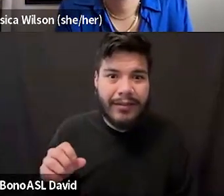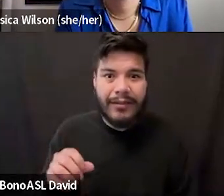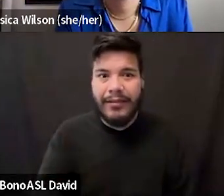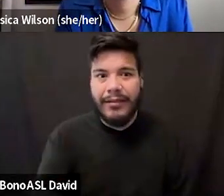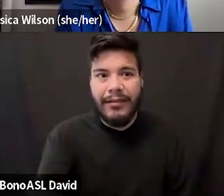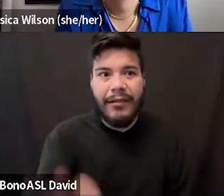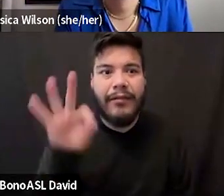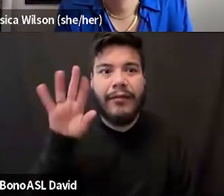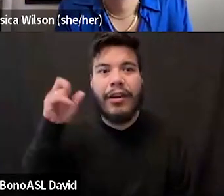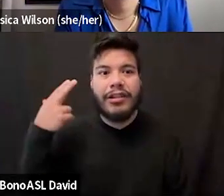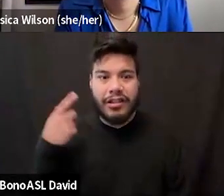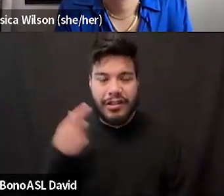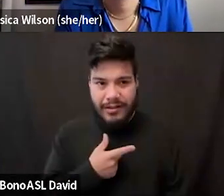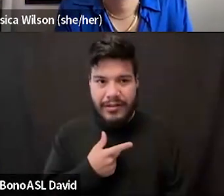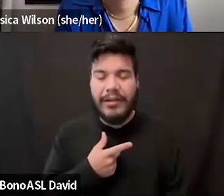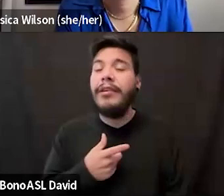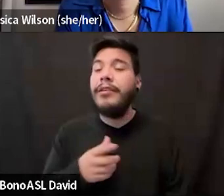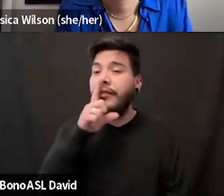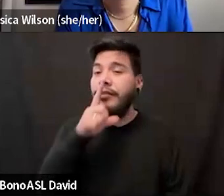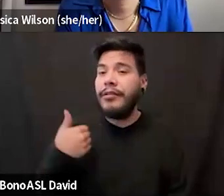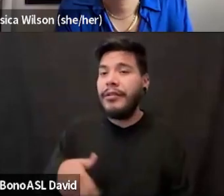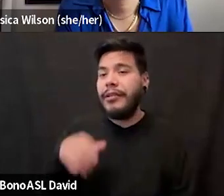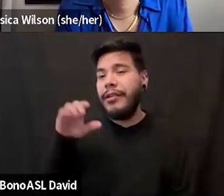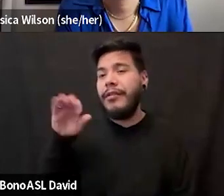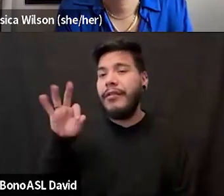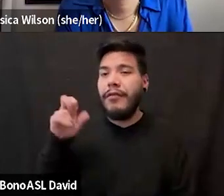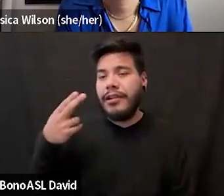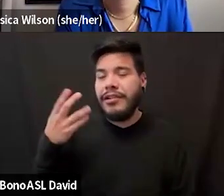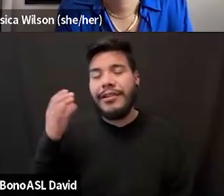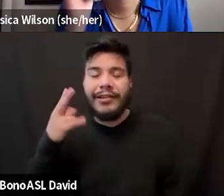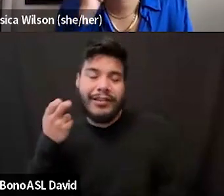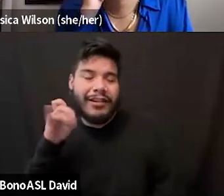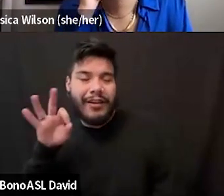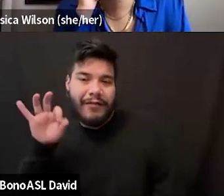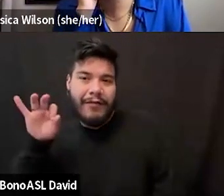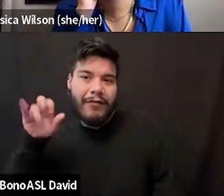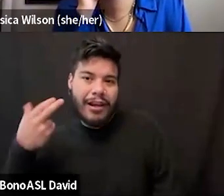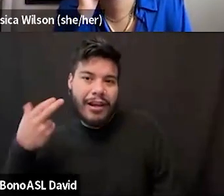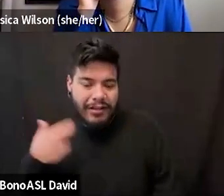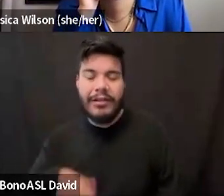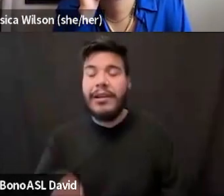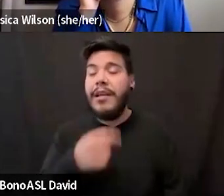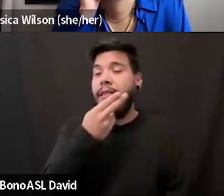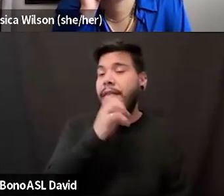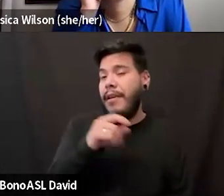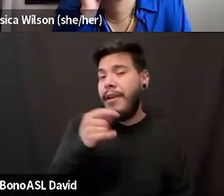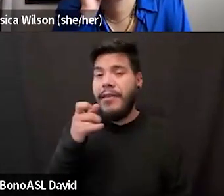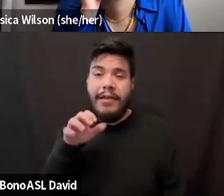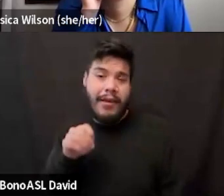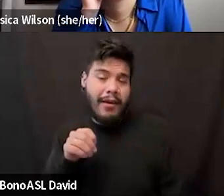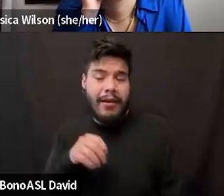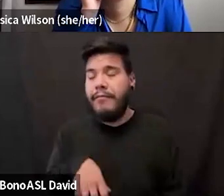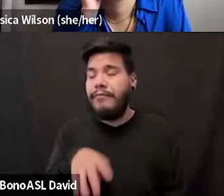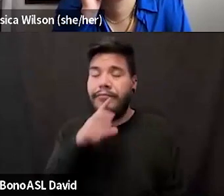Sure. So I'm fresh or chef fresh. I use they, them, and she, her pronouns, mix them up, any pronouns,